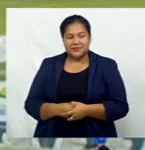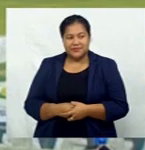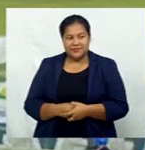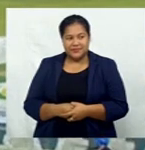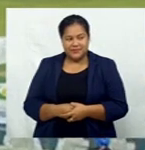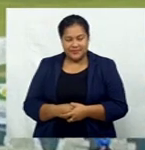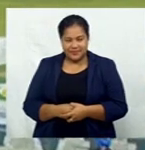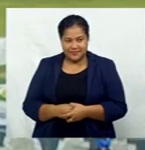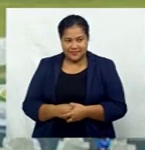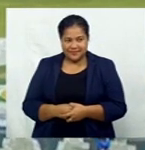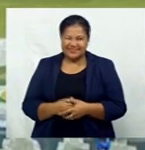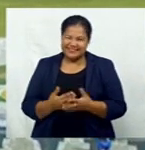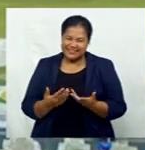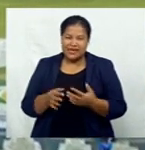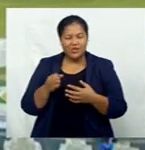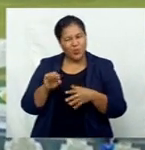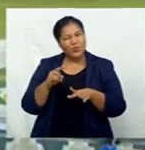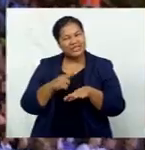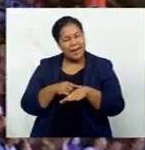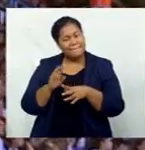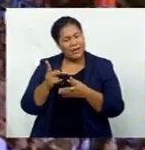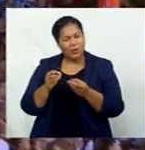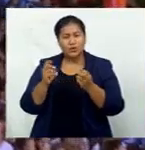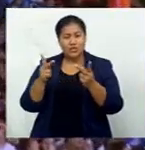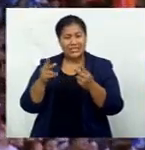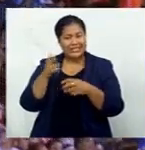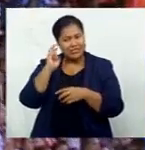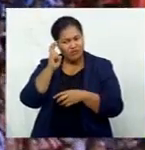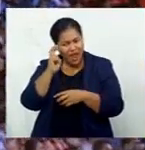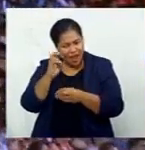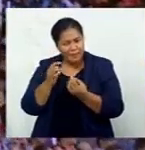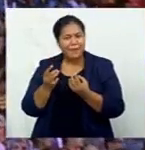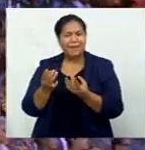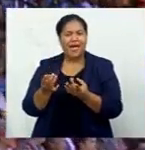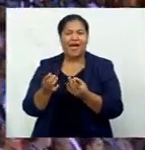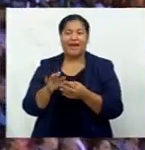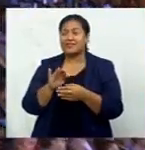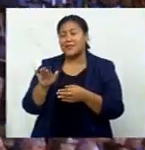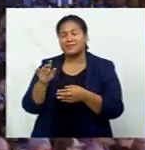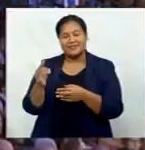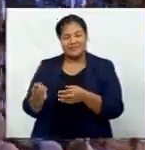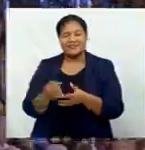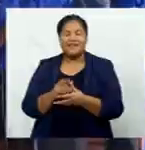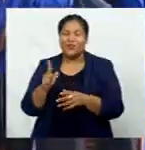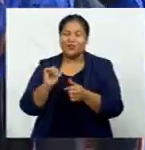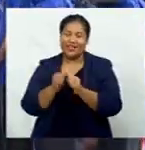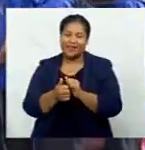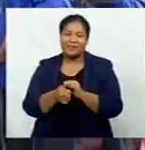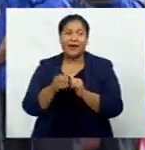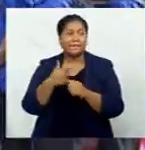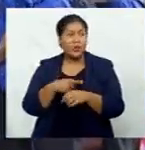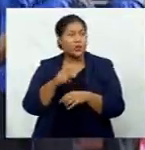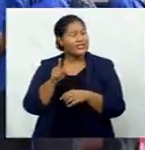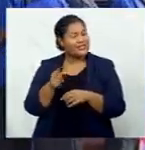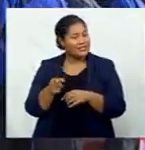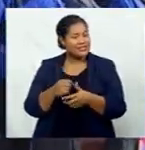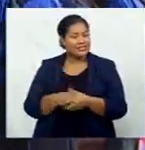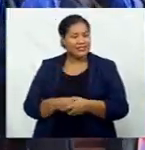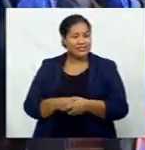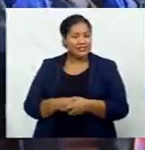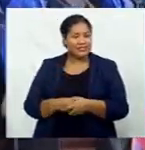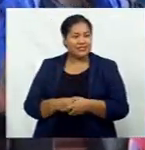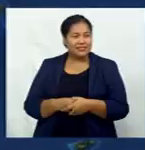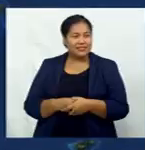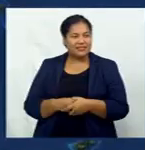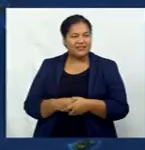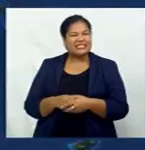not time but the opportunity to train and prepare themselves. In some of the countries there is to be